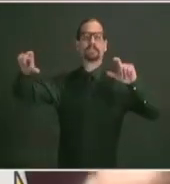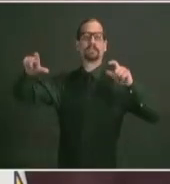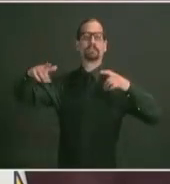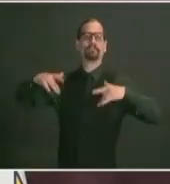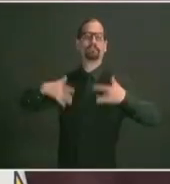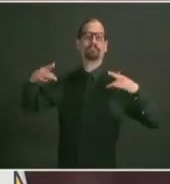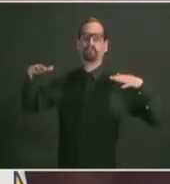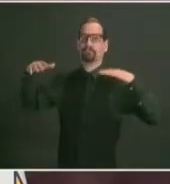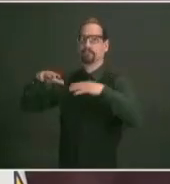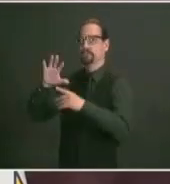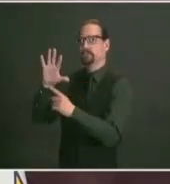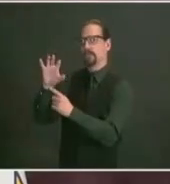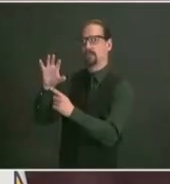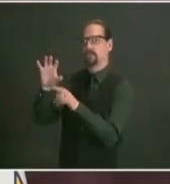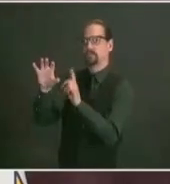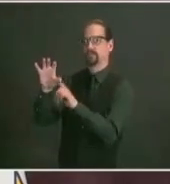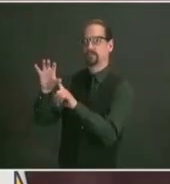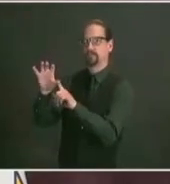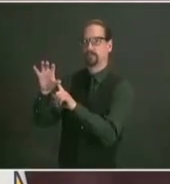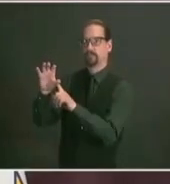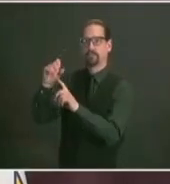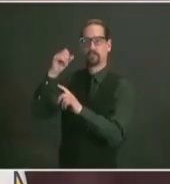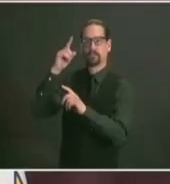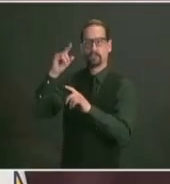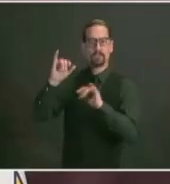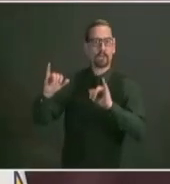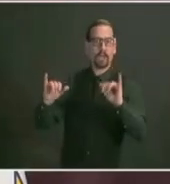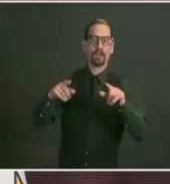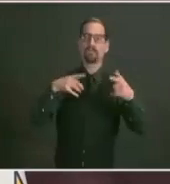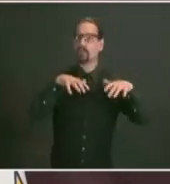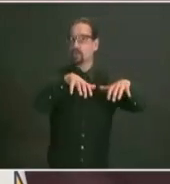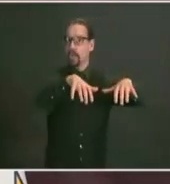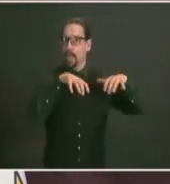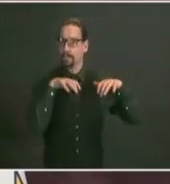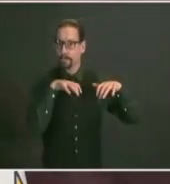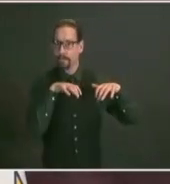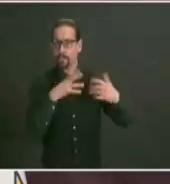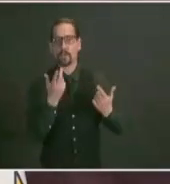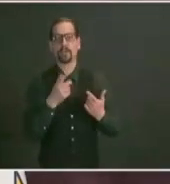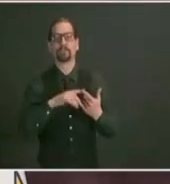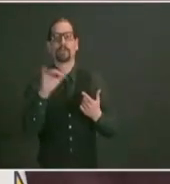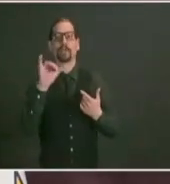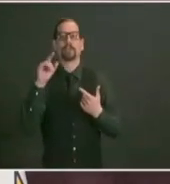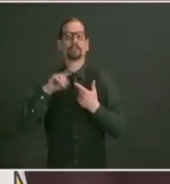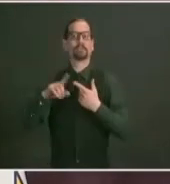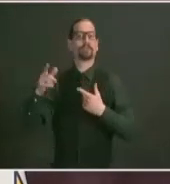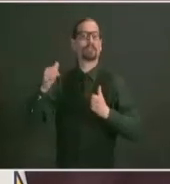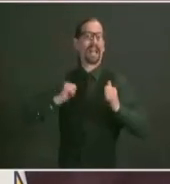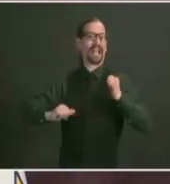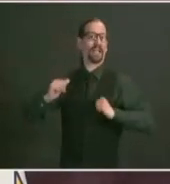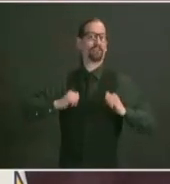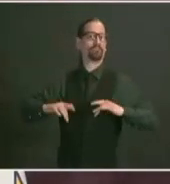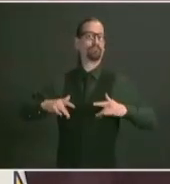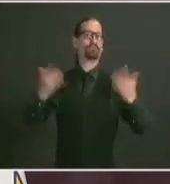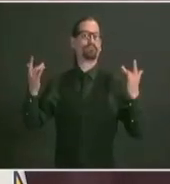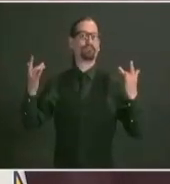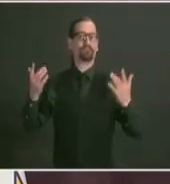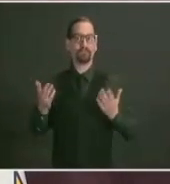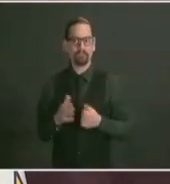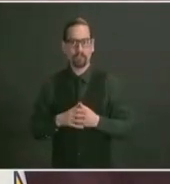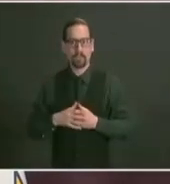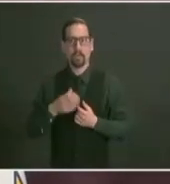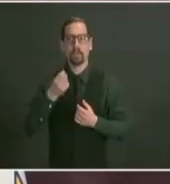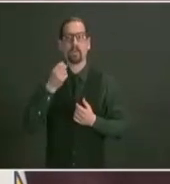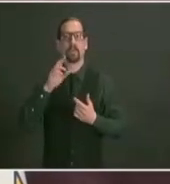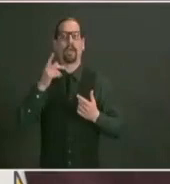auditorium forums auditorium venues theaters theaters performing arts centers venues